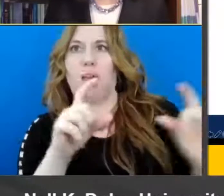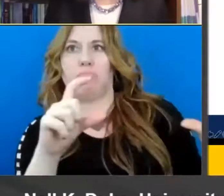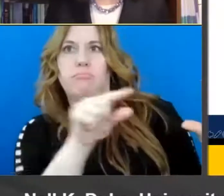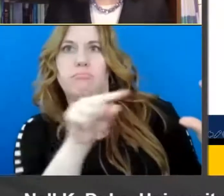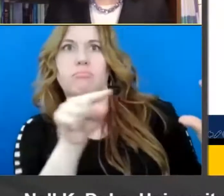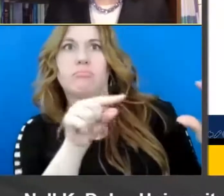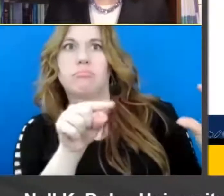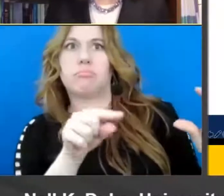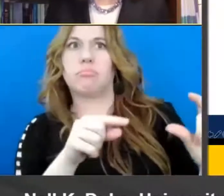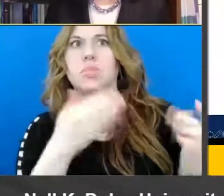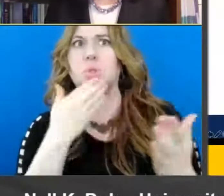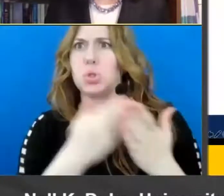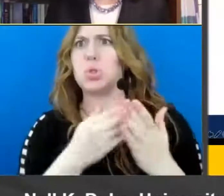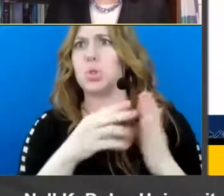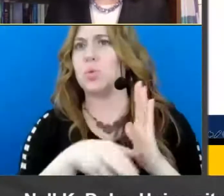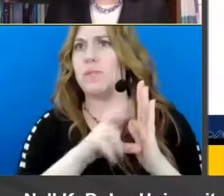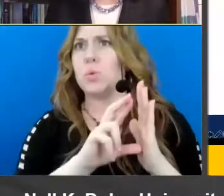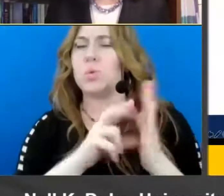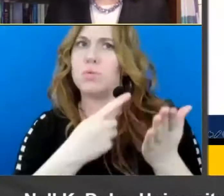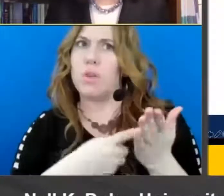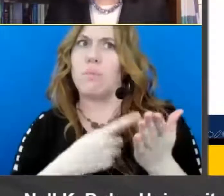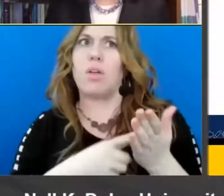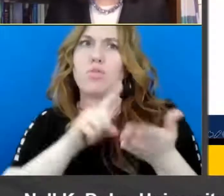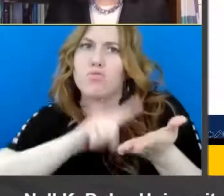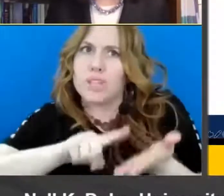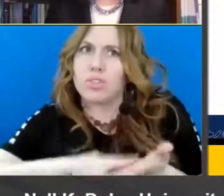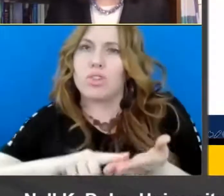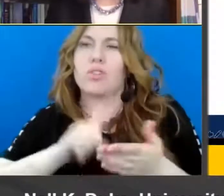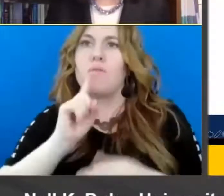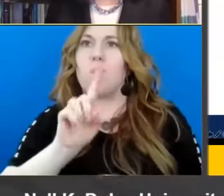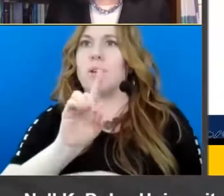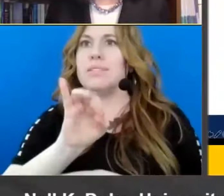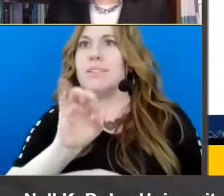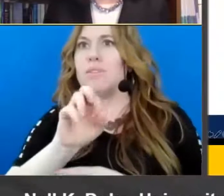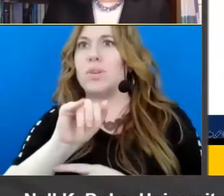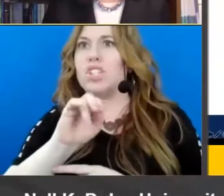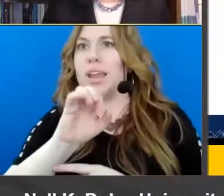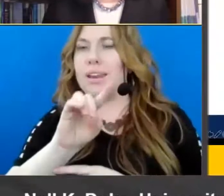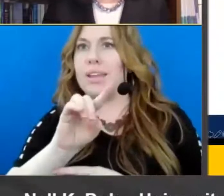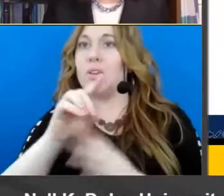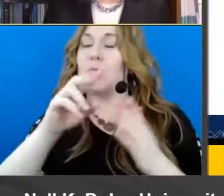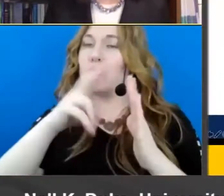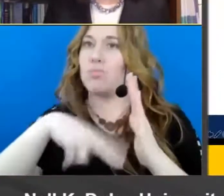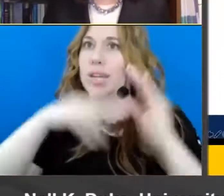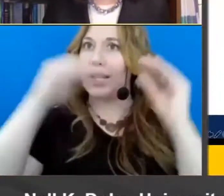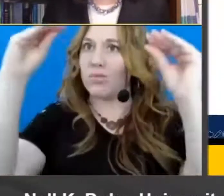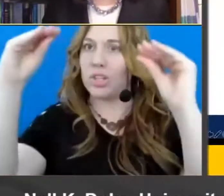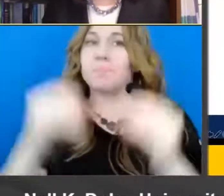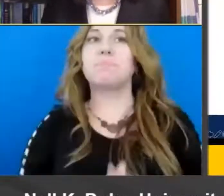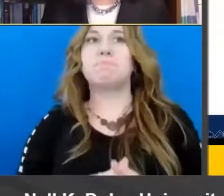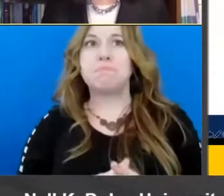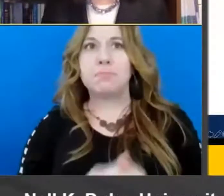for thinking more about the research on differentiation of literacy instruction so at this point i'm going to go ahead and turn